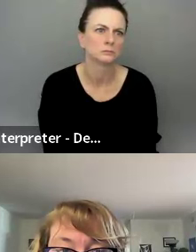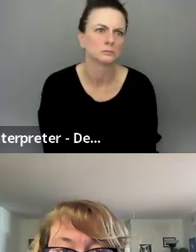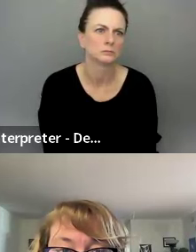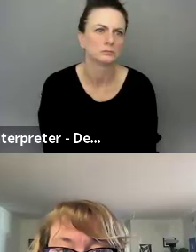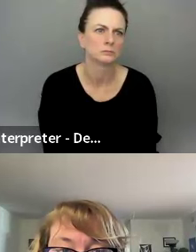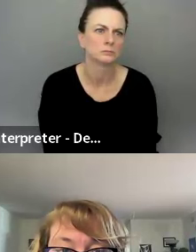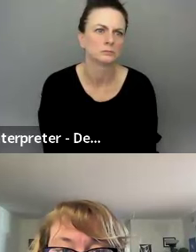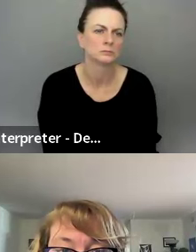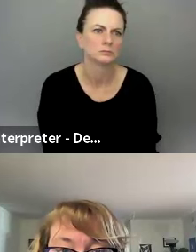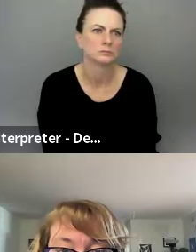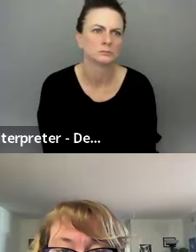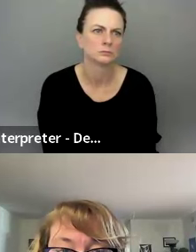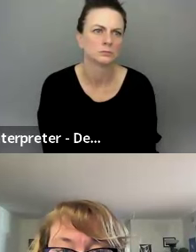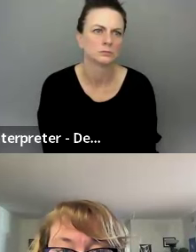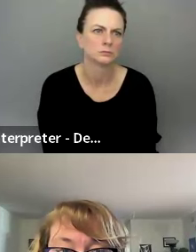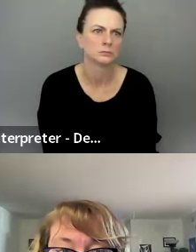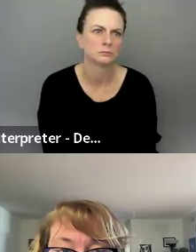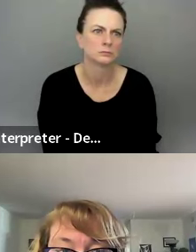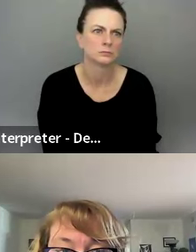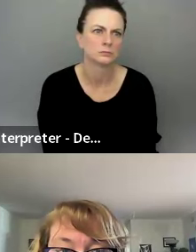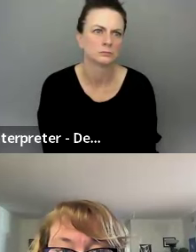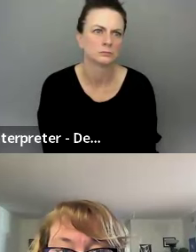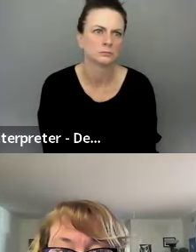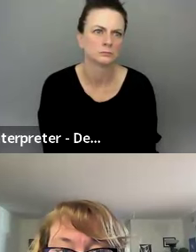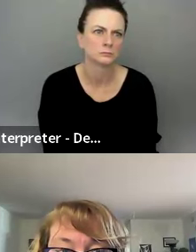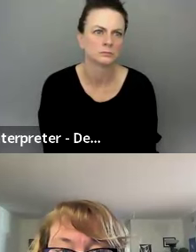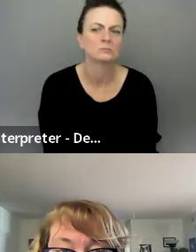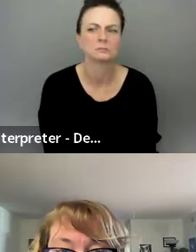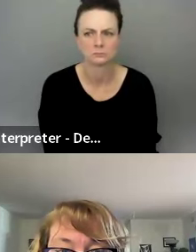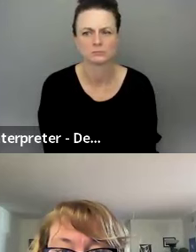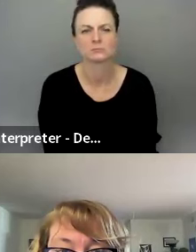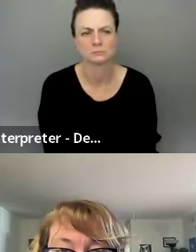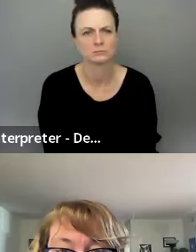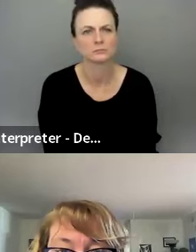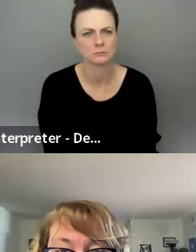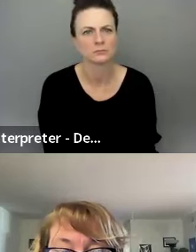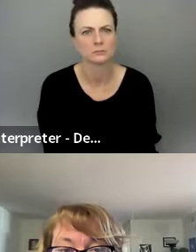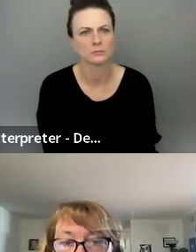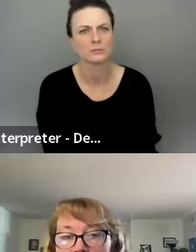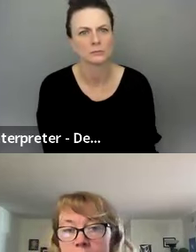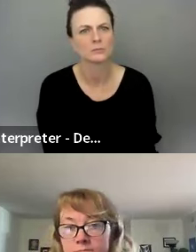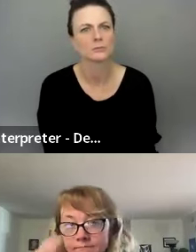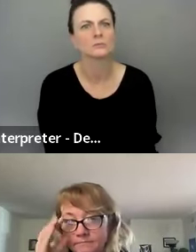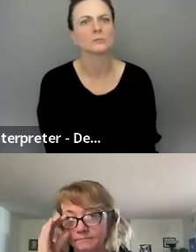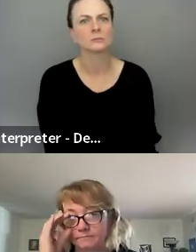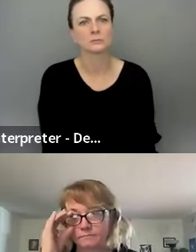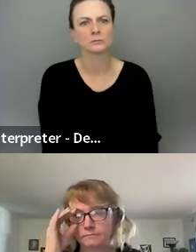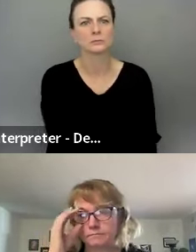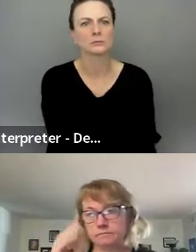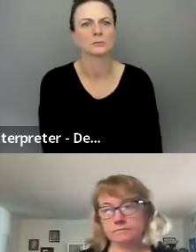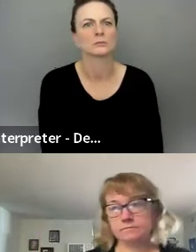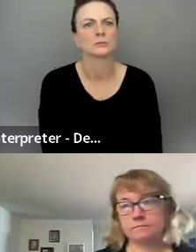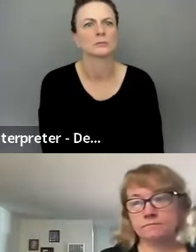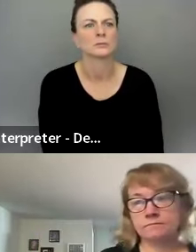and share it with them so they can think about it ahead of time. So the, the meeting itself will, will flow a little faster.